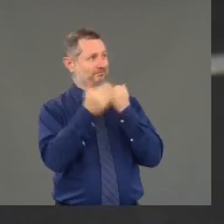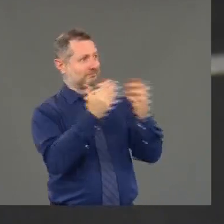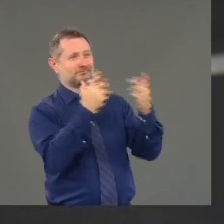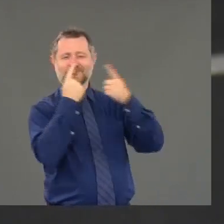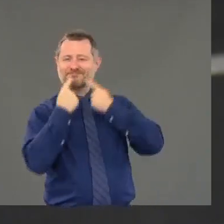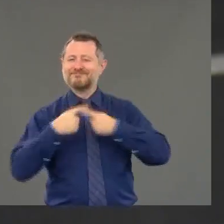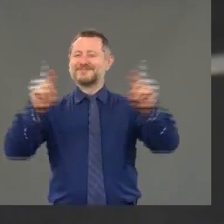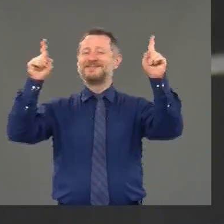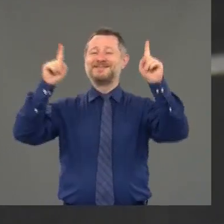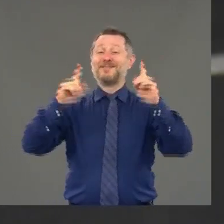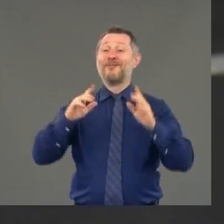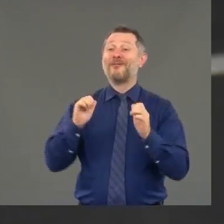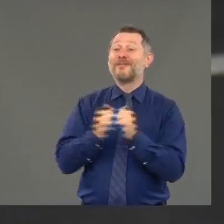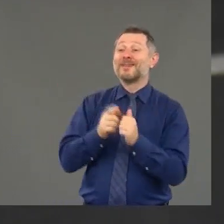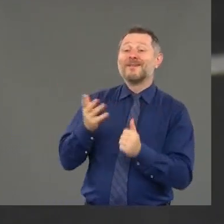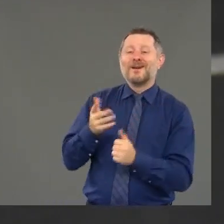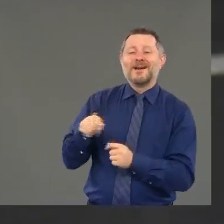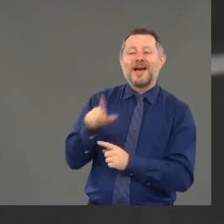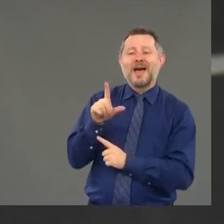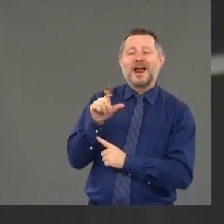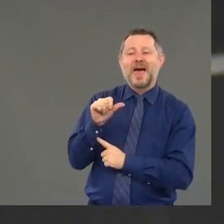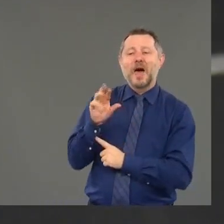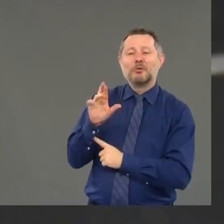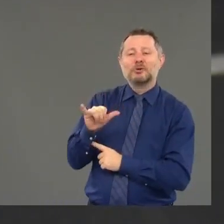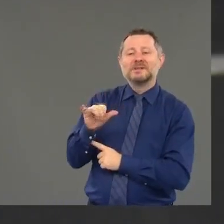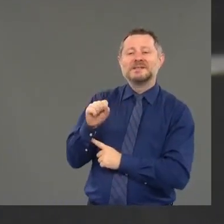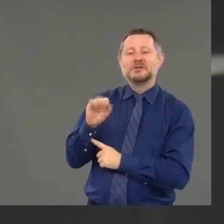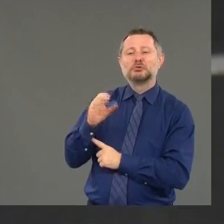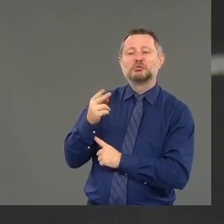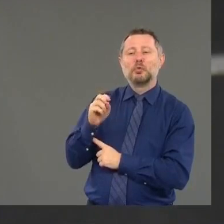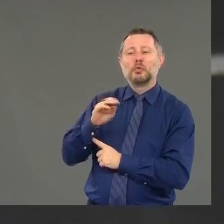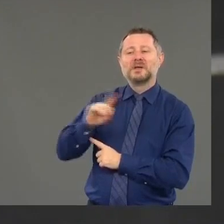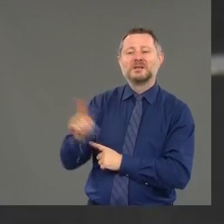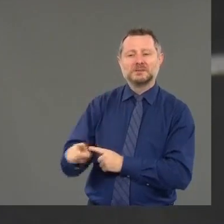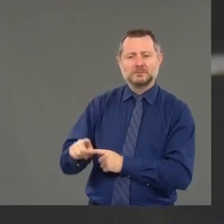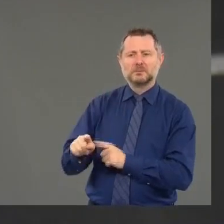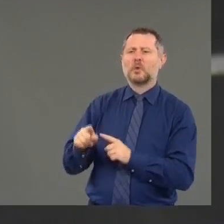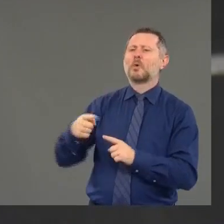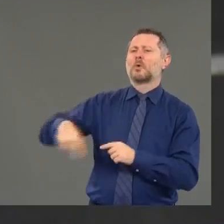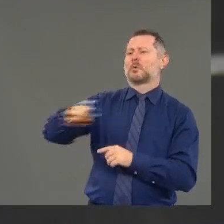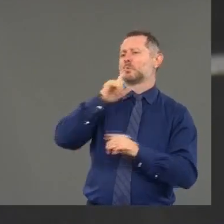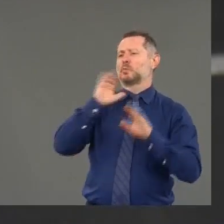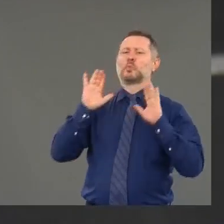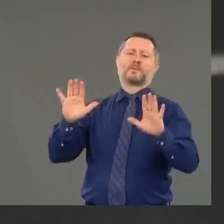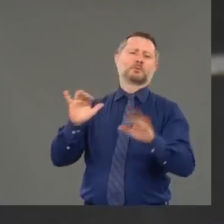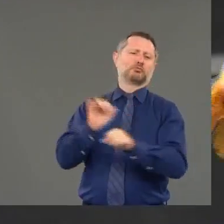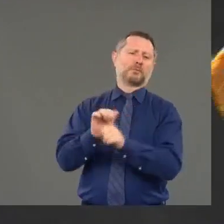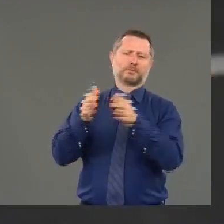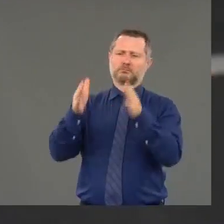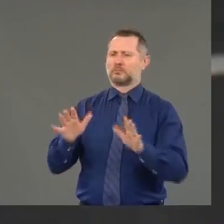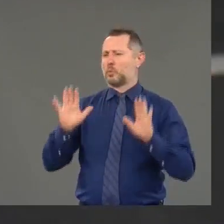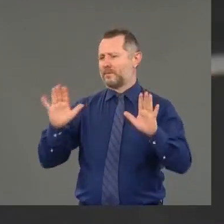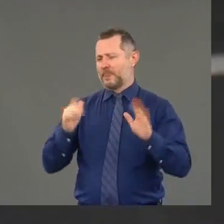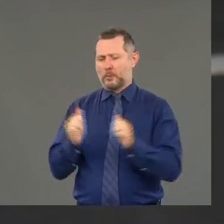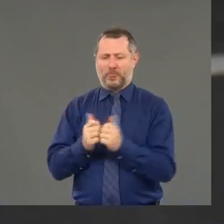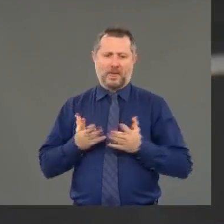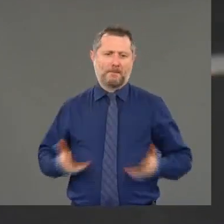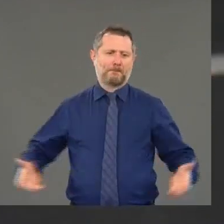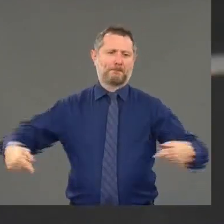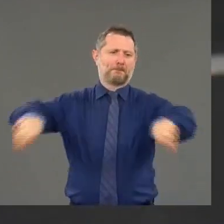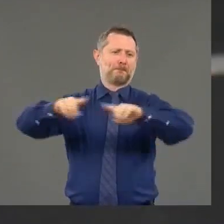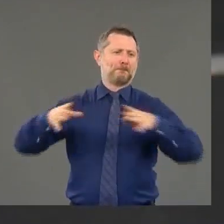Larry Schwartz. But they really did an extraordinary job and it's a pleasure to be with them today as we